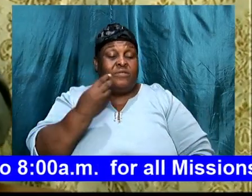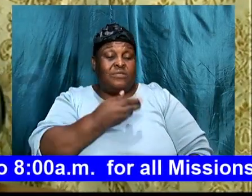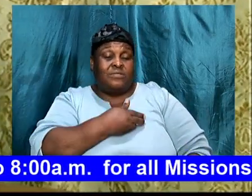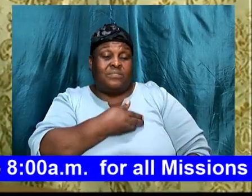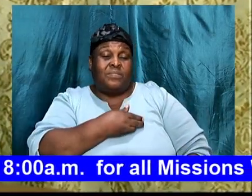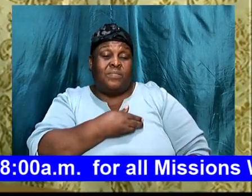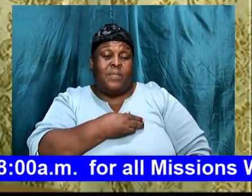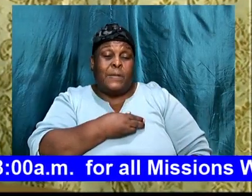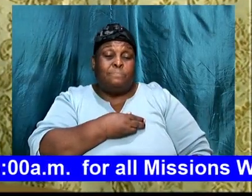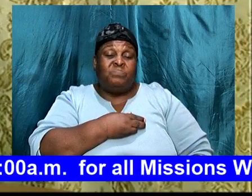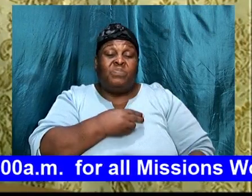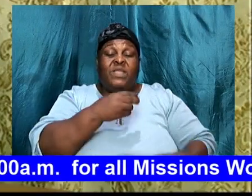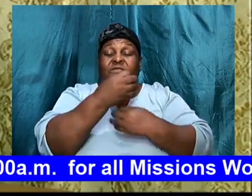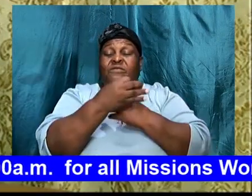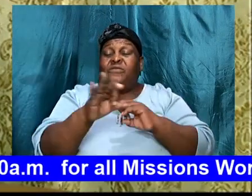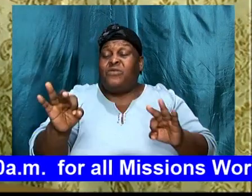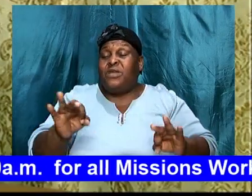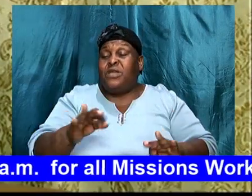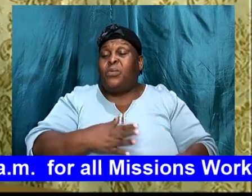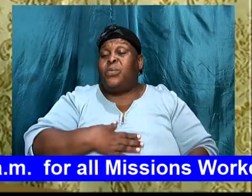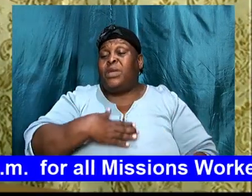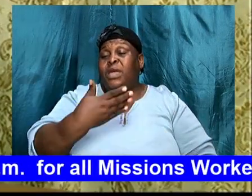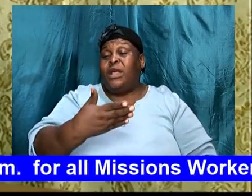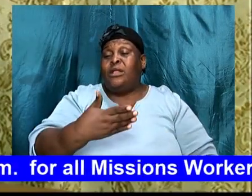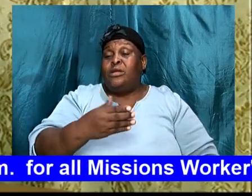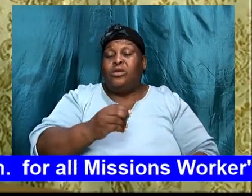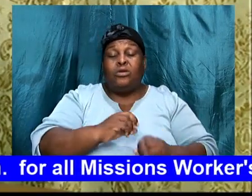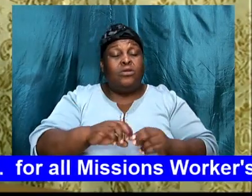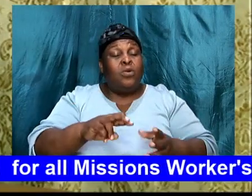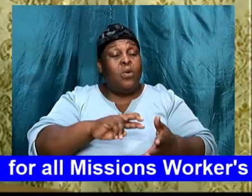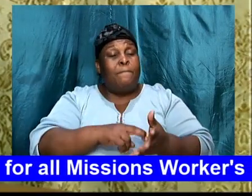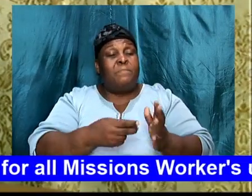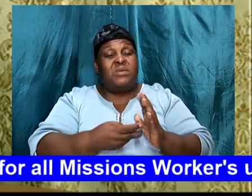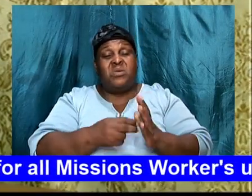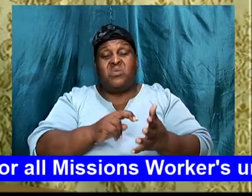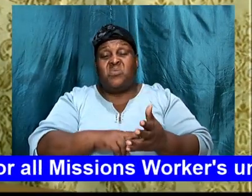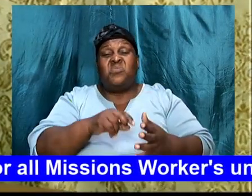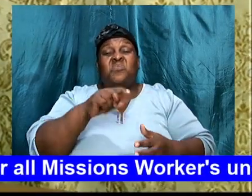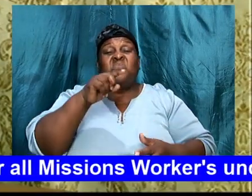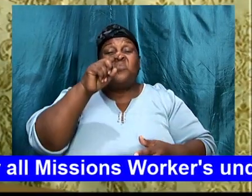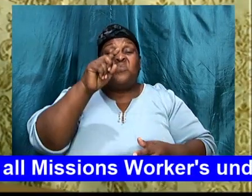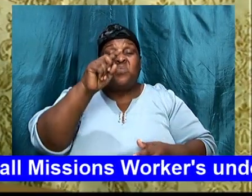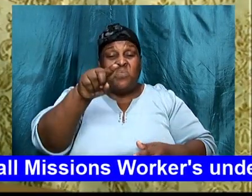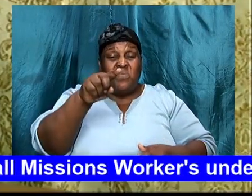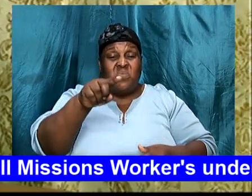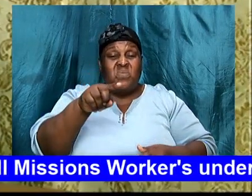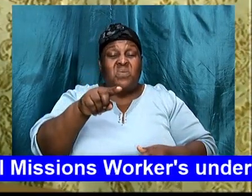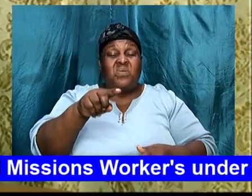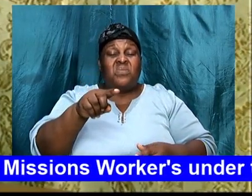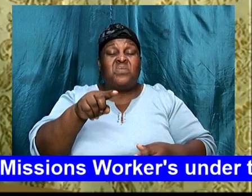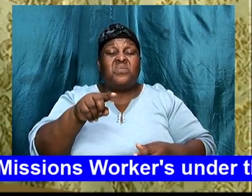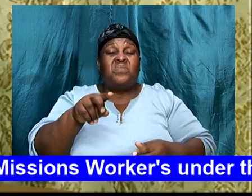so, permissive, does not mean, that you are going, to get, a lesser blessing,